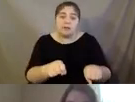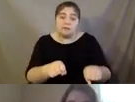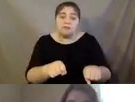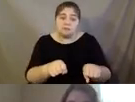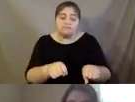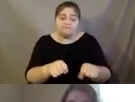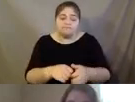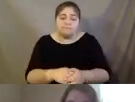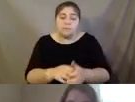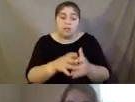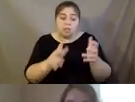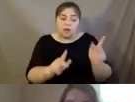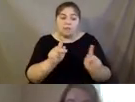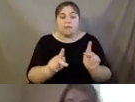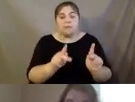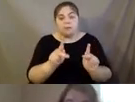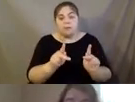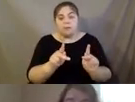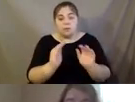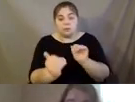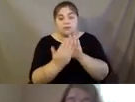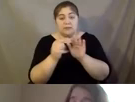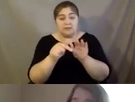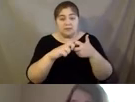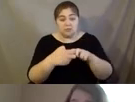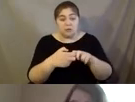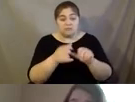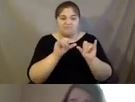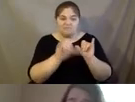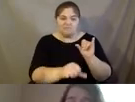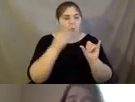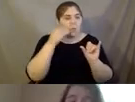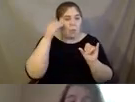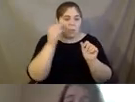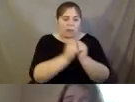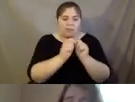that a lot of people who are facing these issues are stuck home with their abusers.